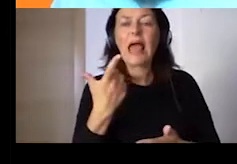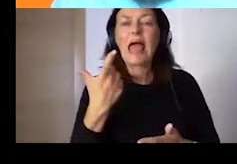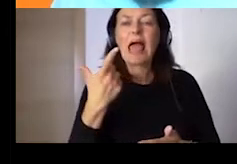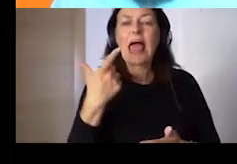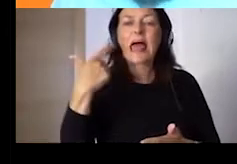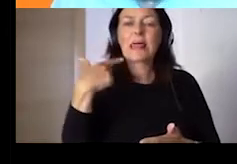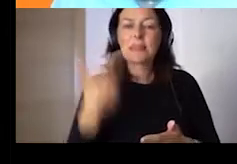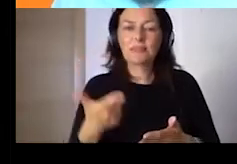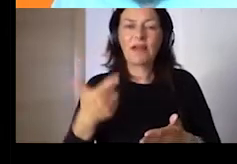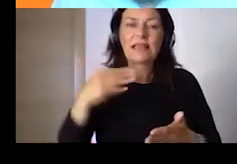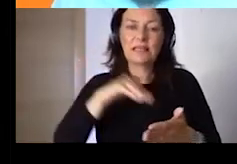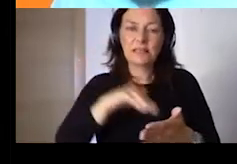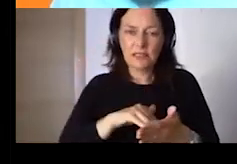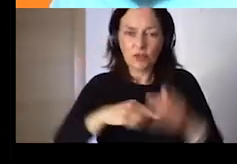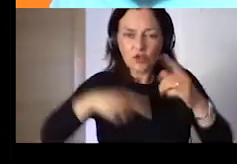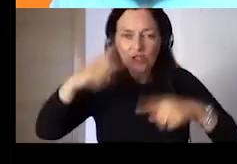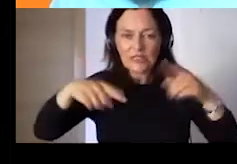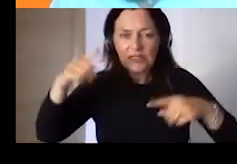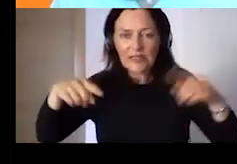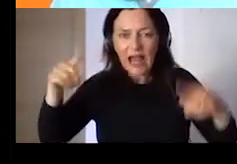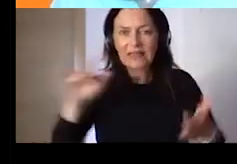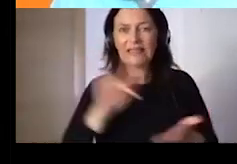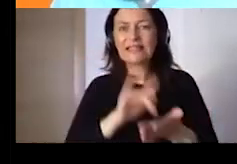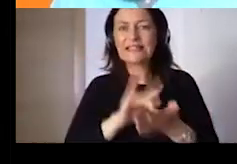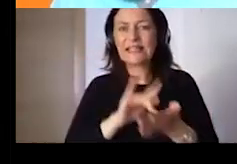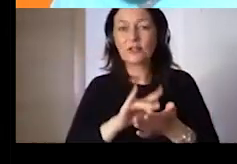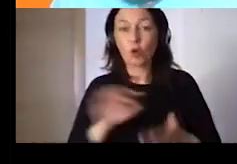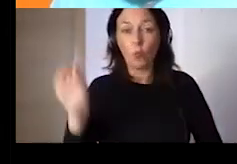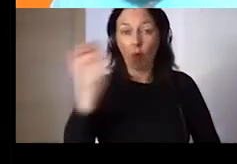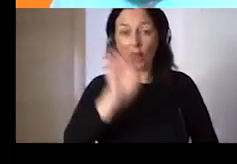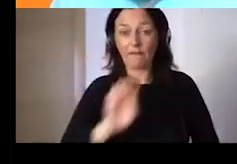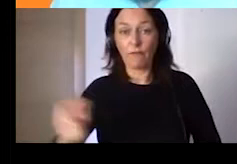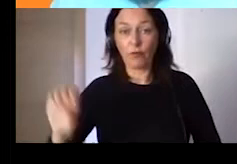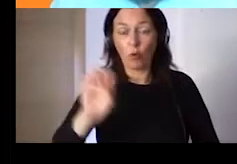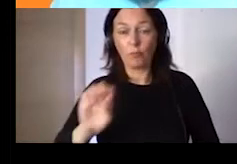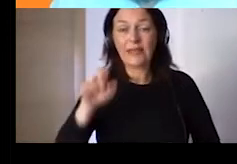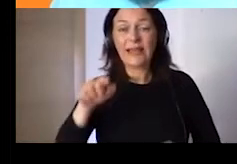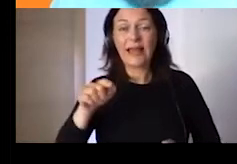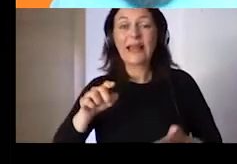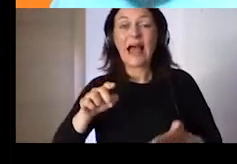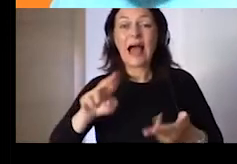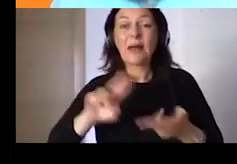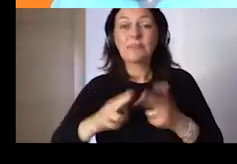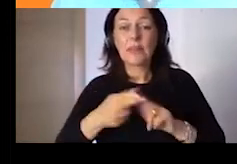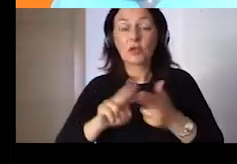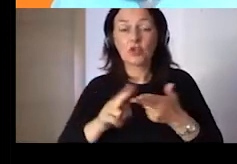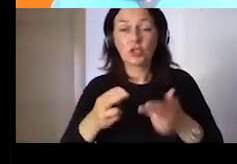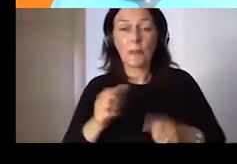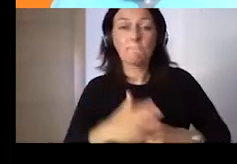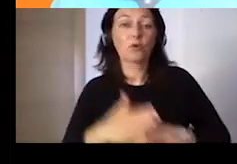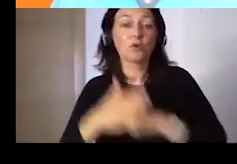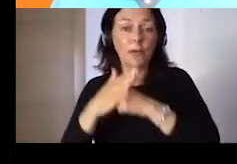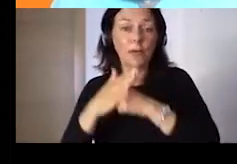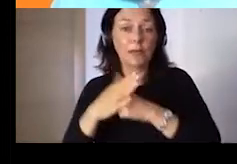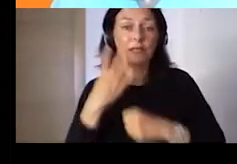% of European citizens who do not have enough digital skills.